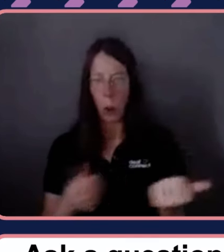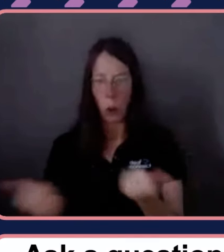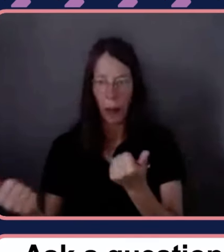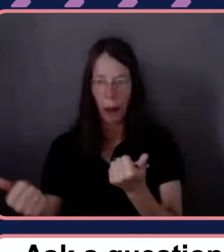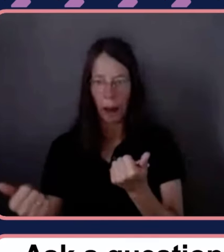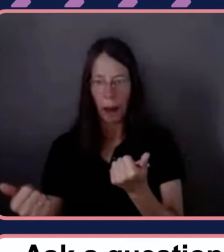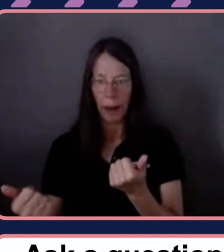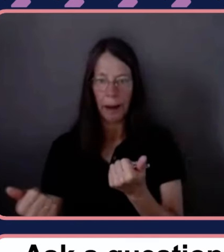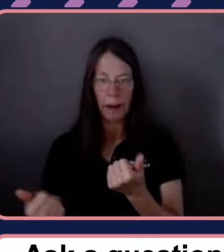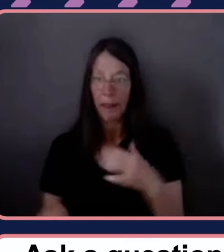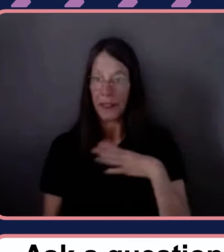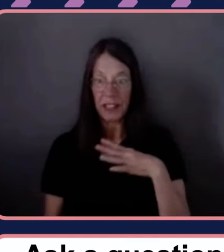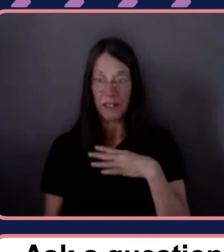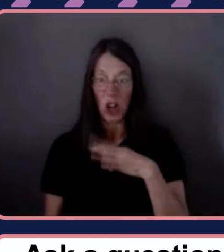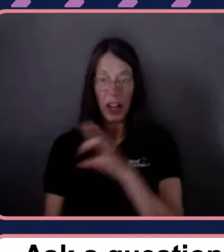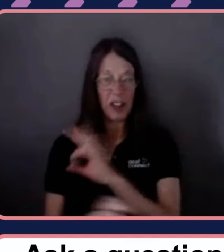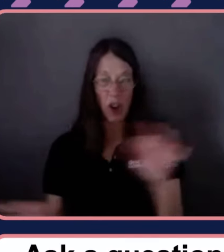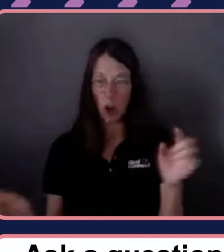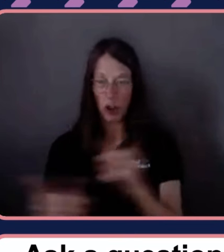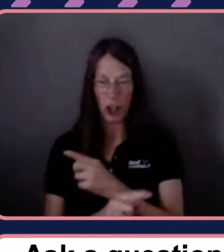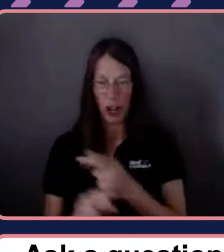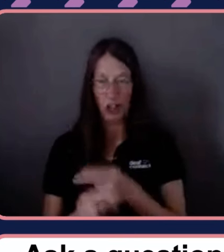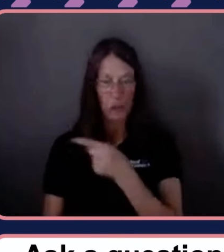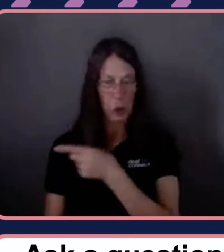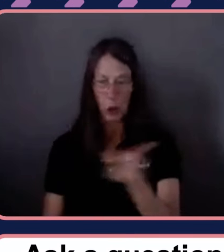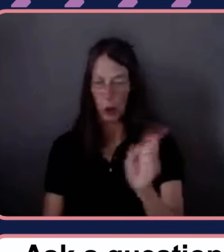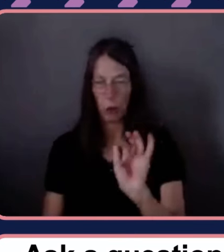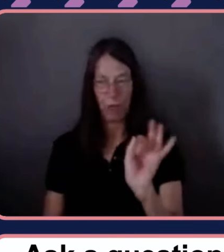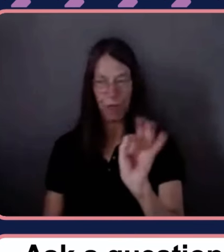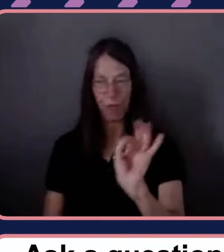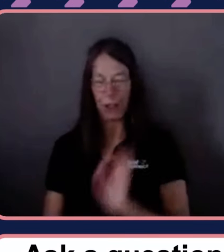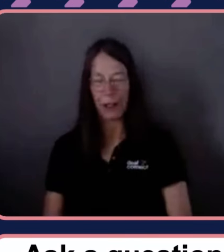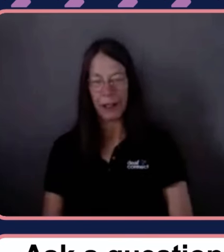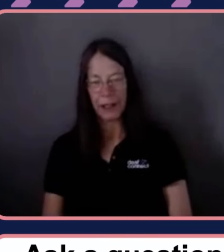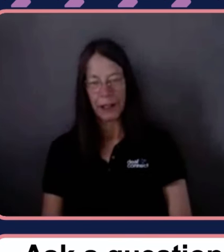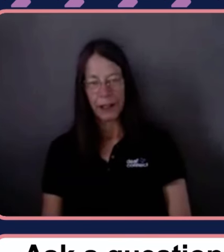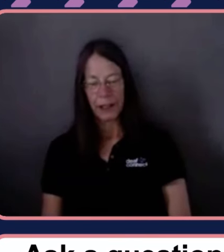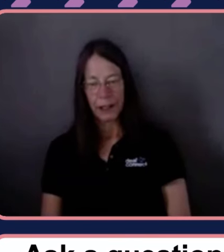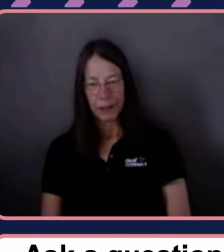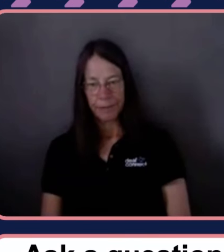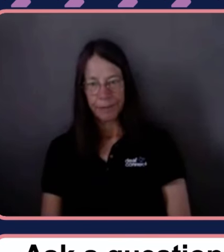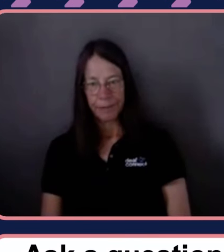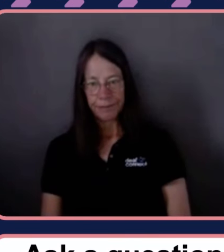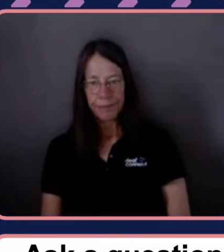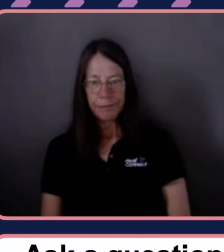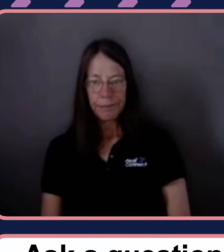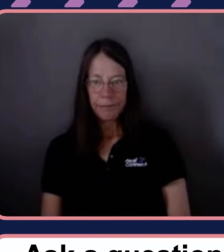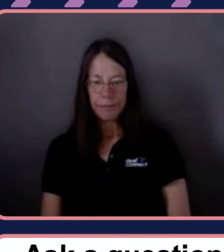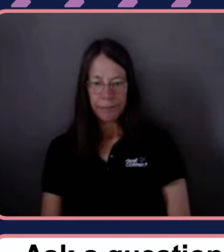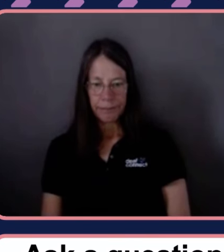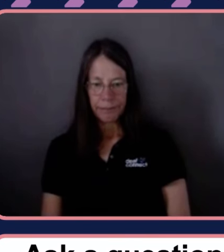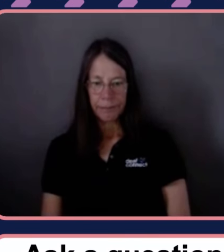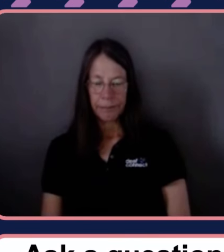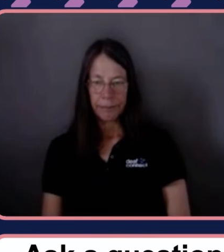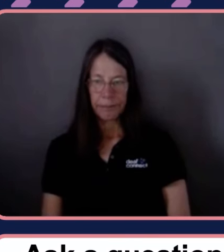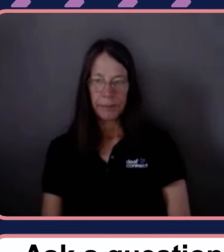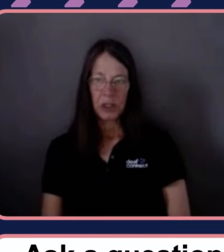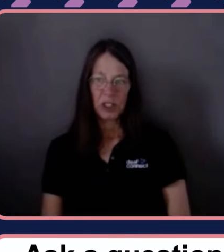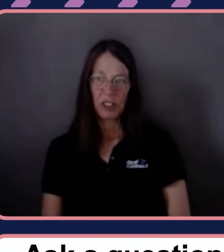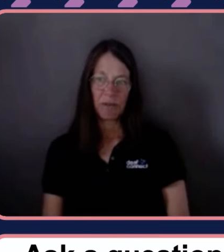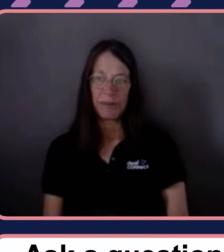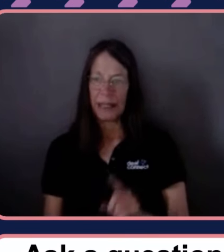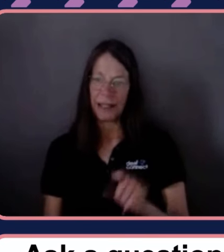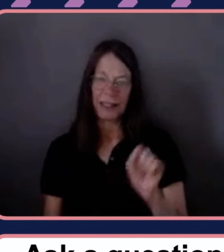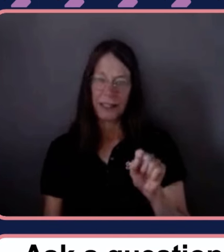change at all, and there's to the ability to self-manage